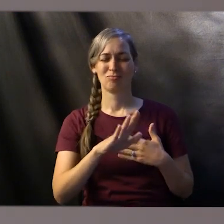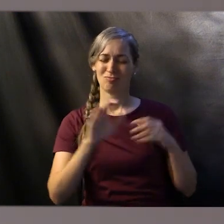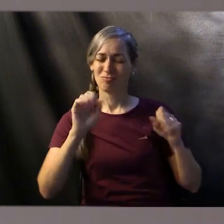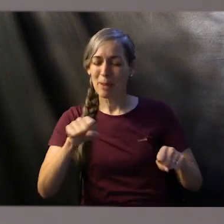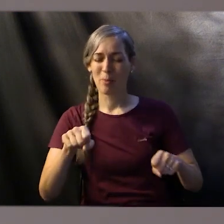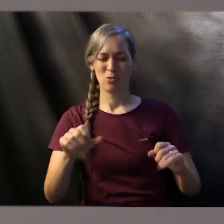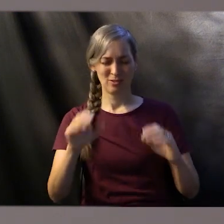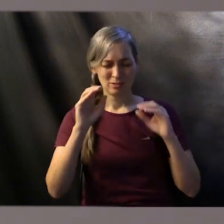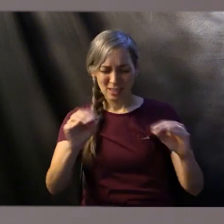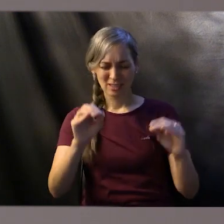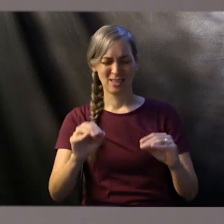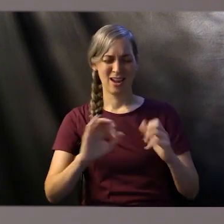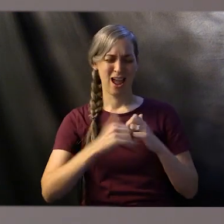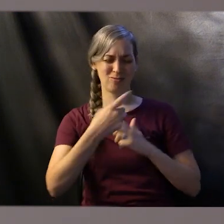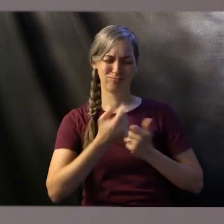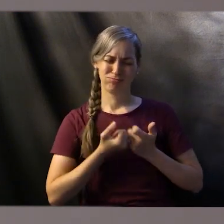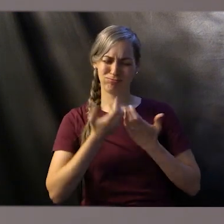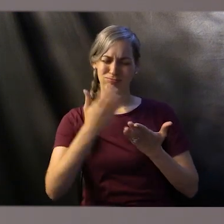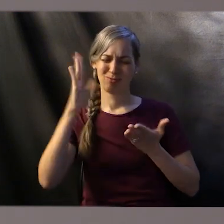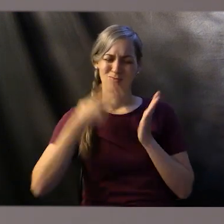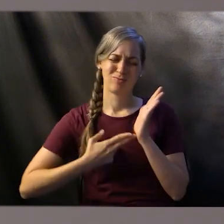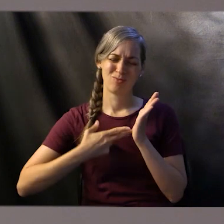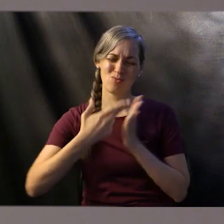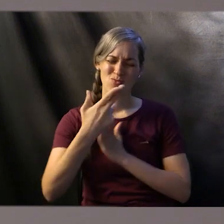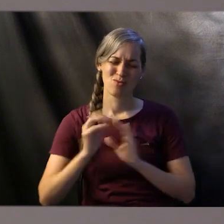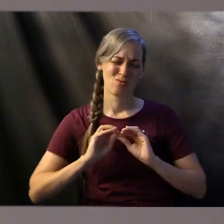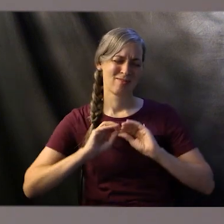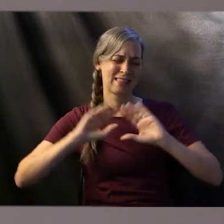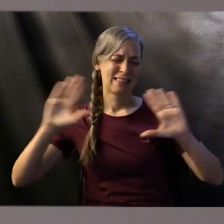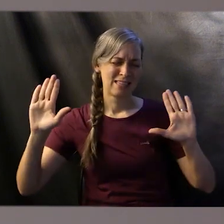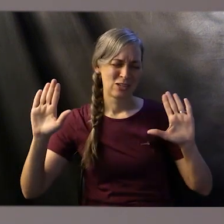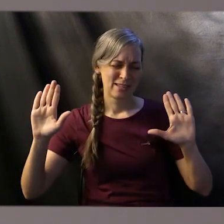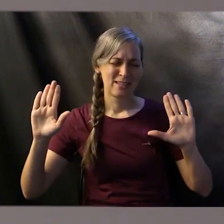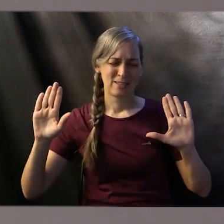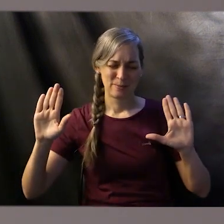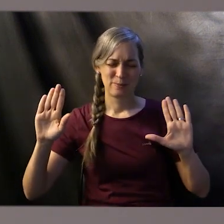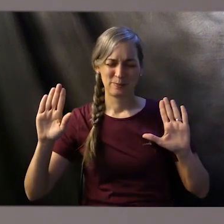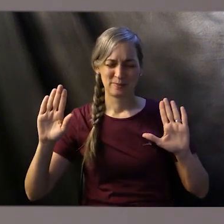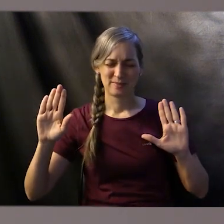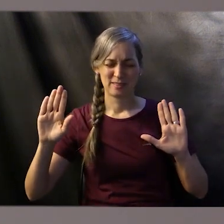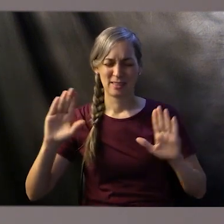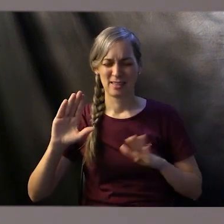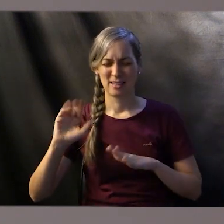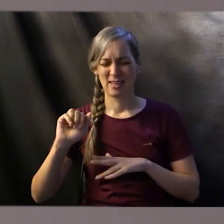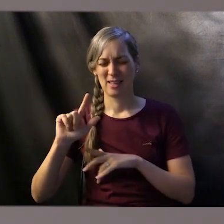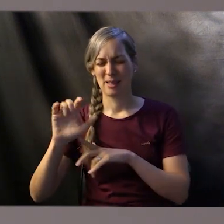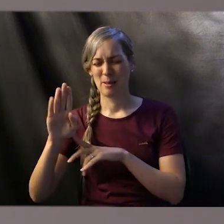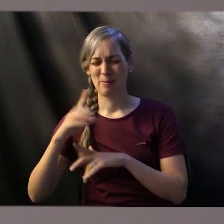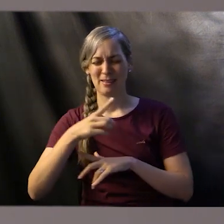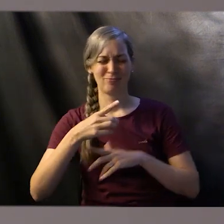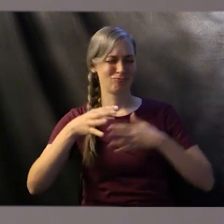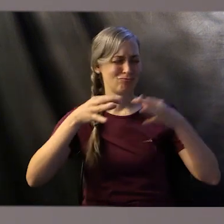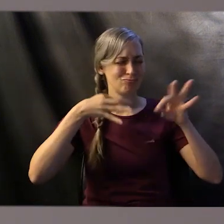such capable teaching and expression of your truth so clearly and so plainly